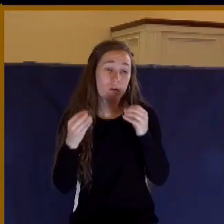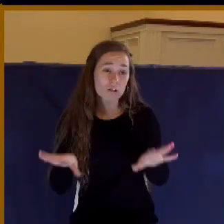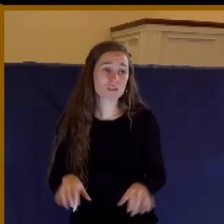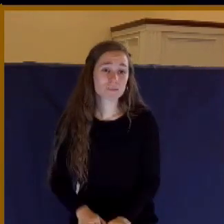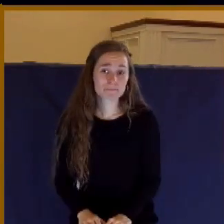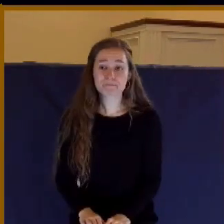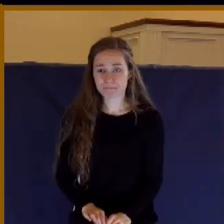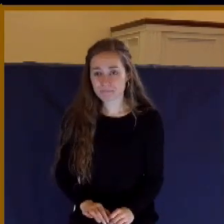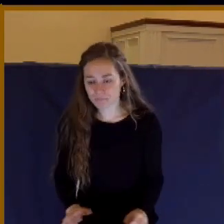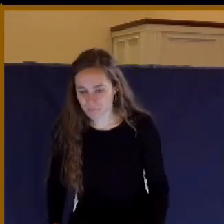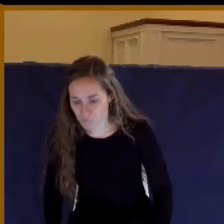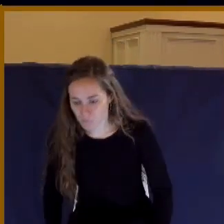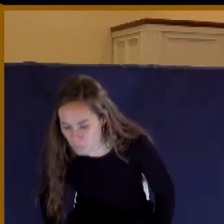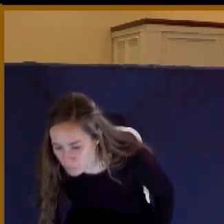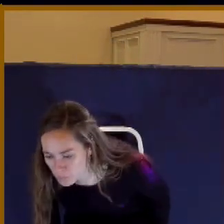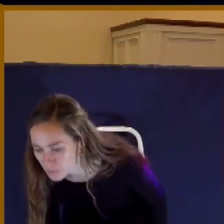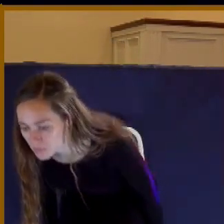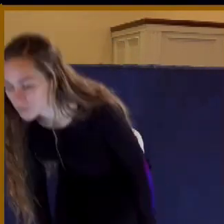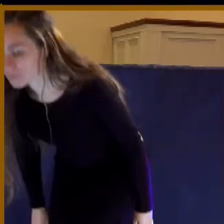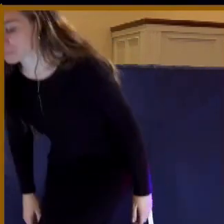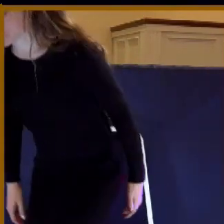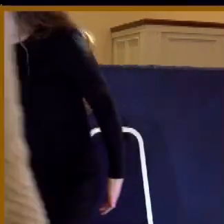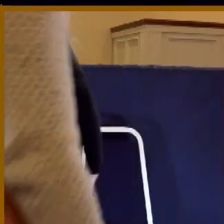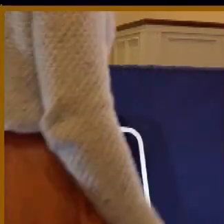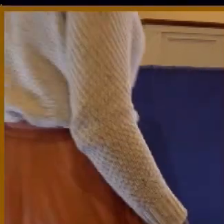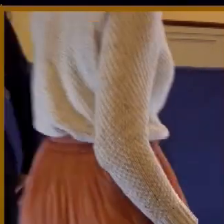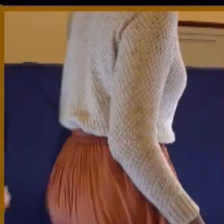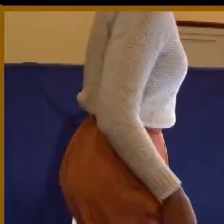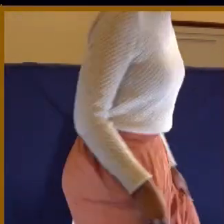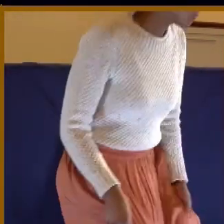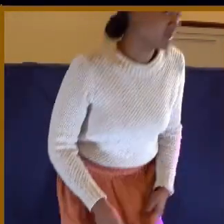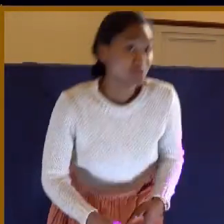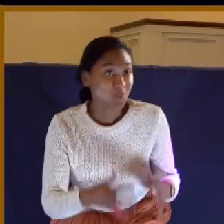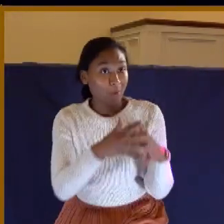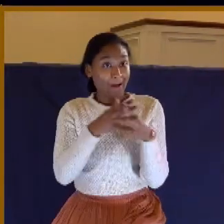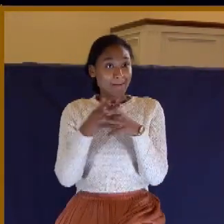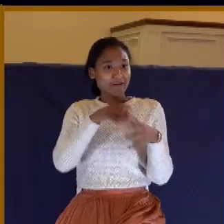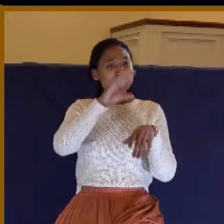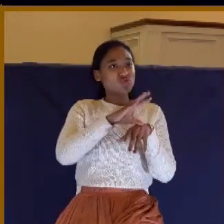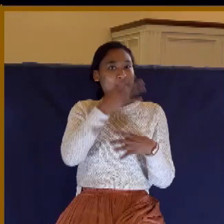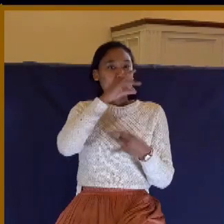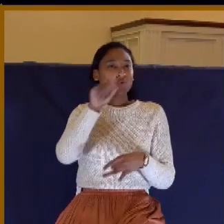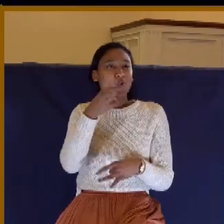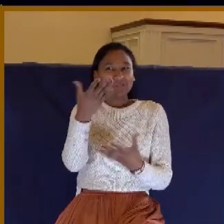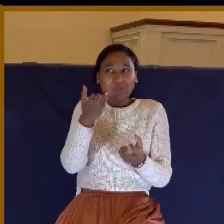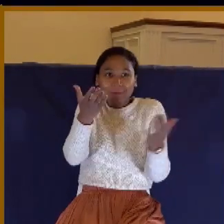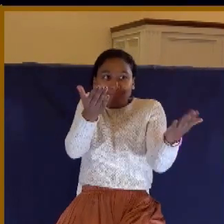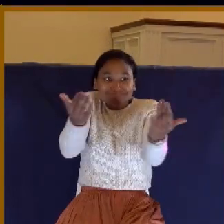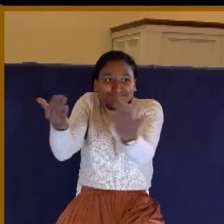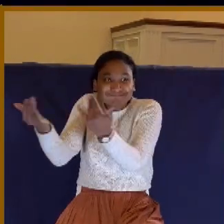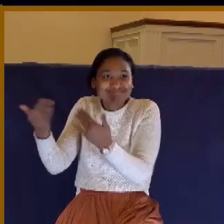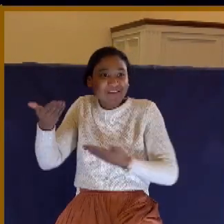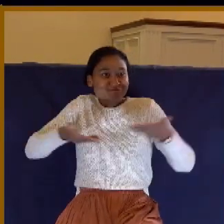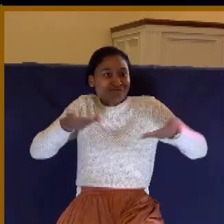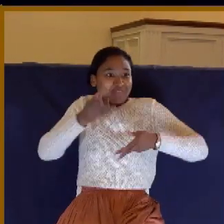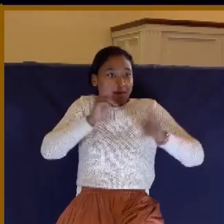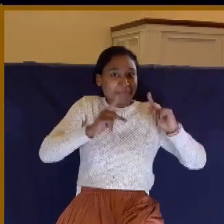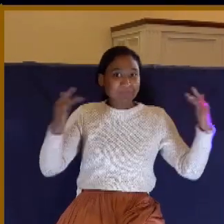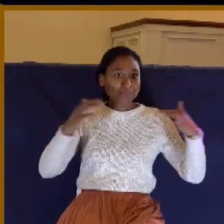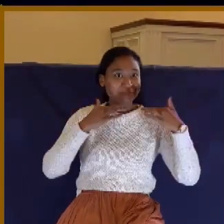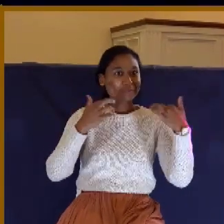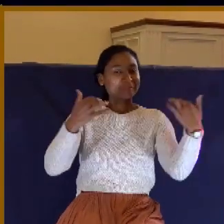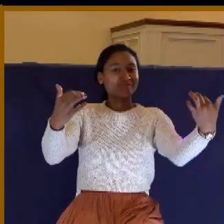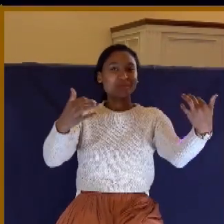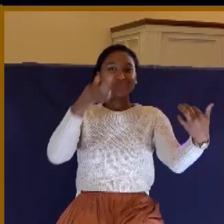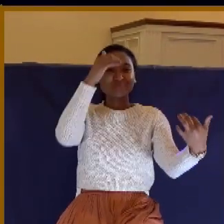And what the church in America has to do is, you know, we have to keep the crowds coming. And God knows it's not going to be expositional preaching that does that